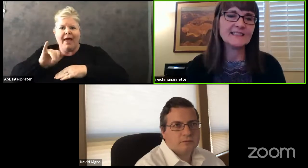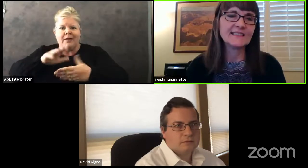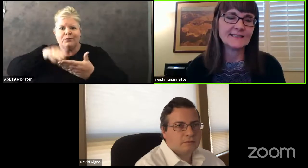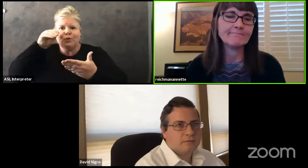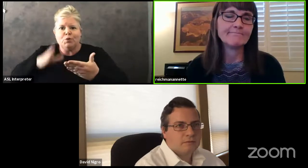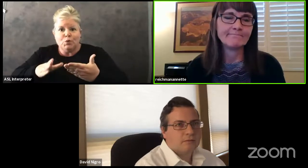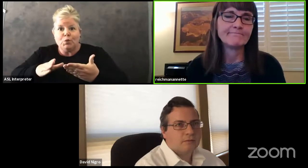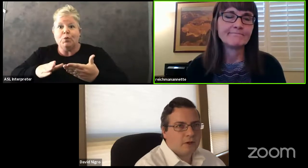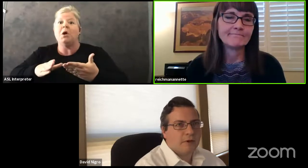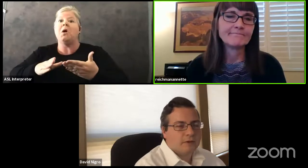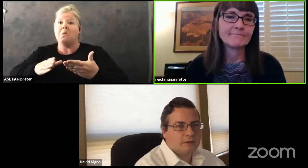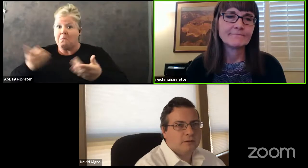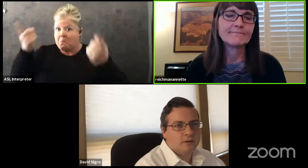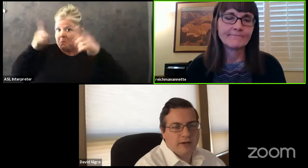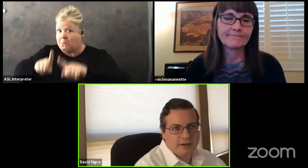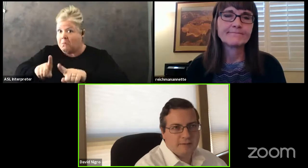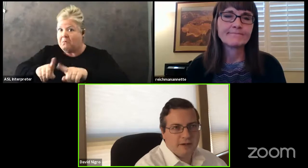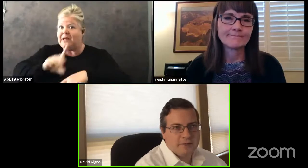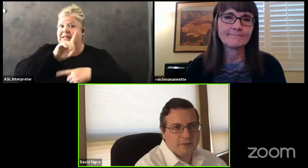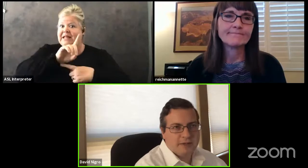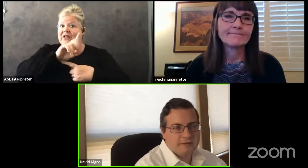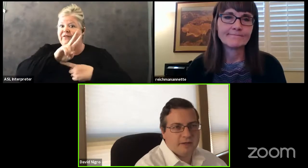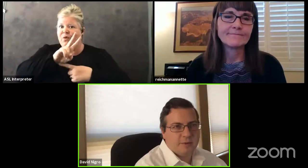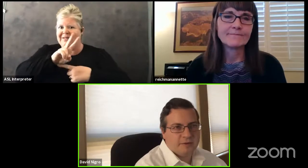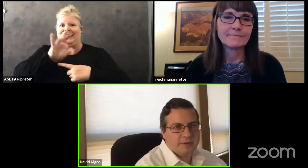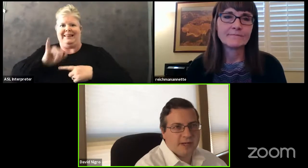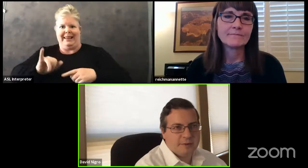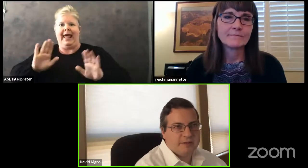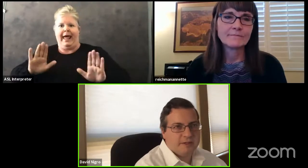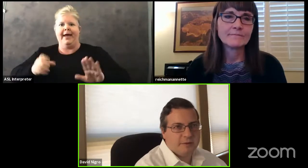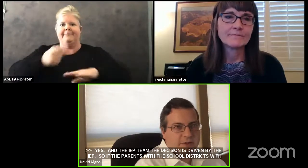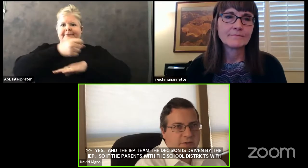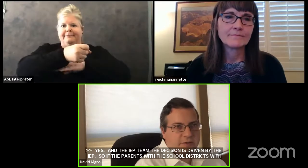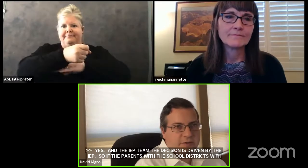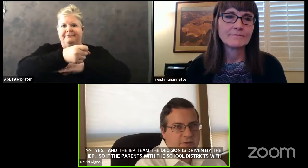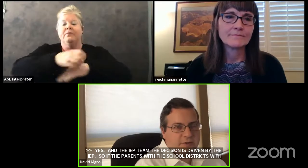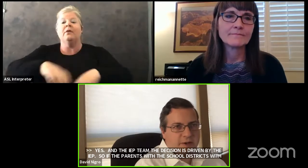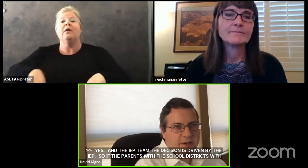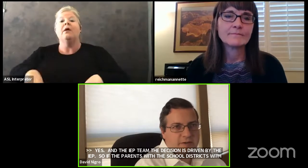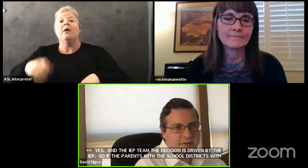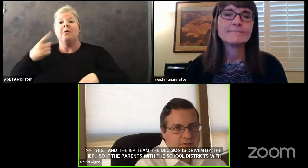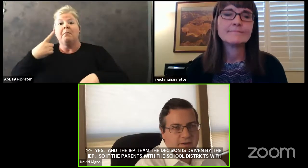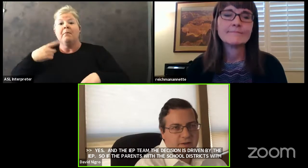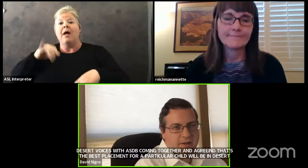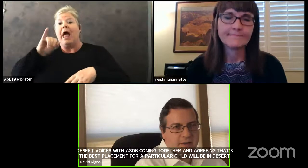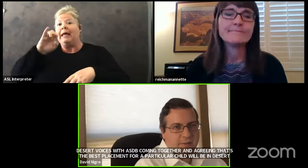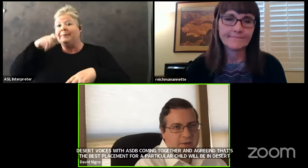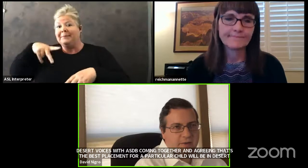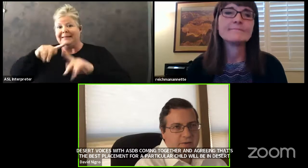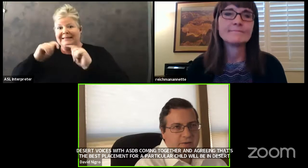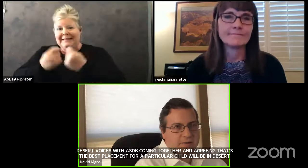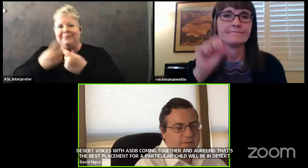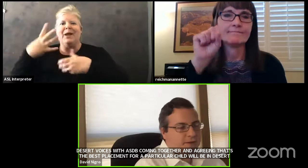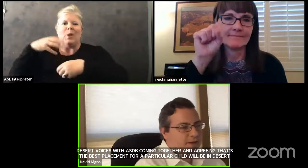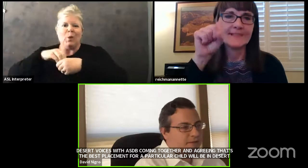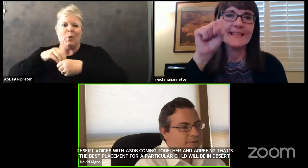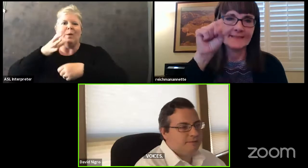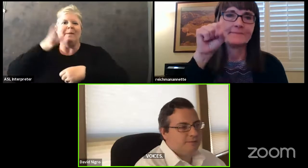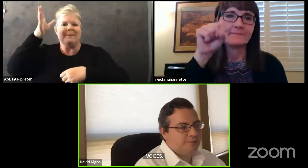Voices. Okay. Right. And obviously we need input from the IEP team, which includes the parents and, you know,